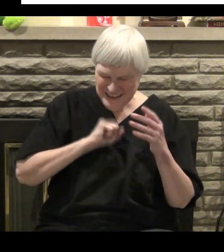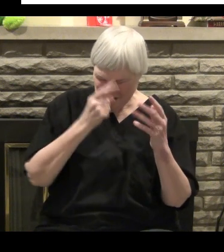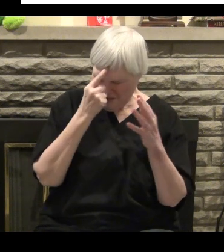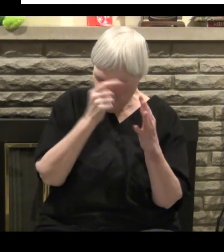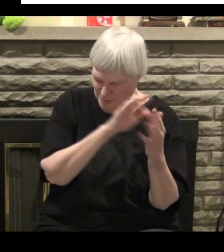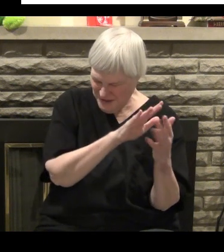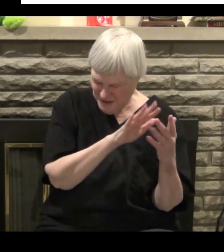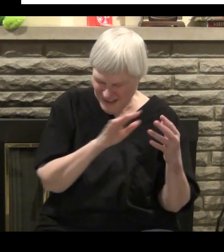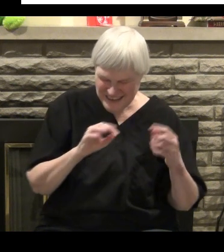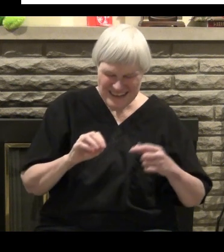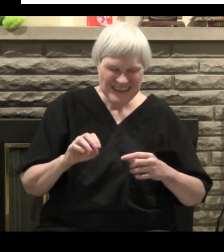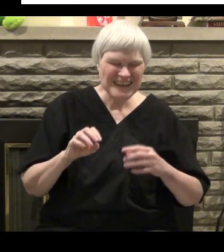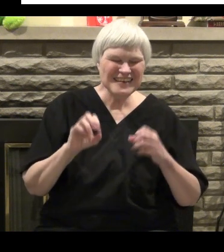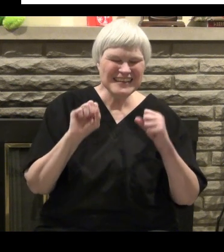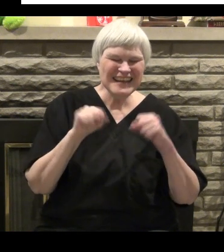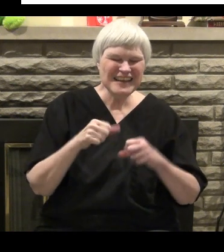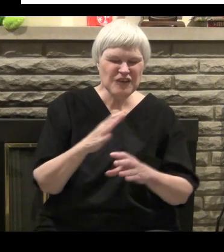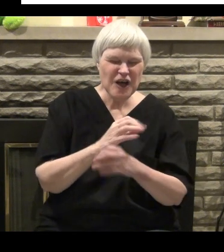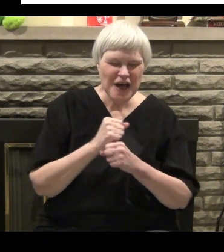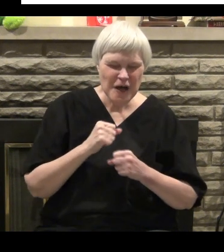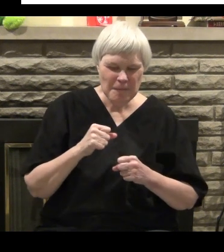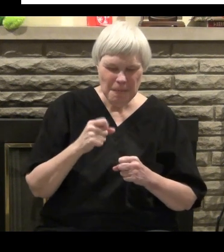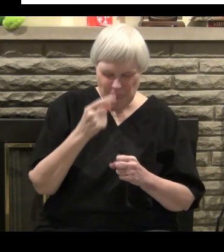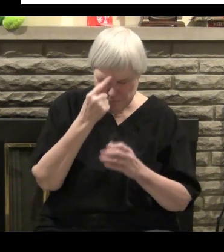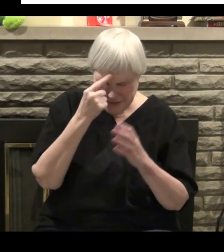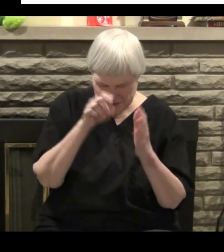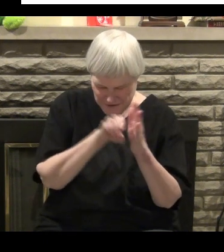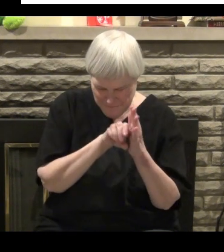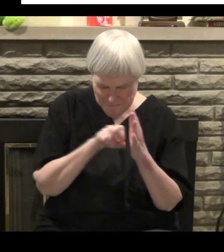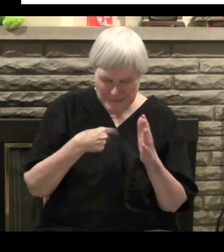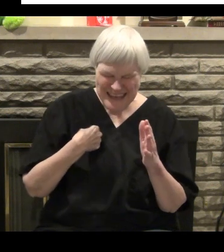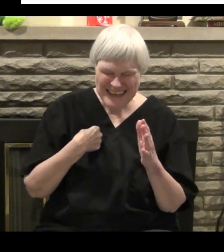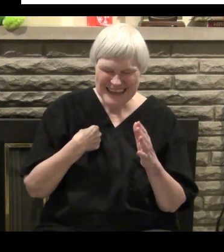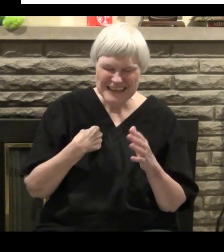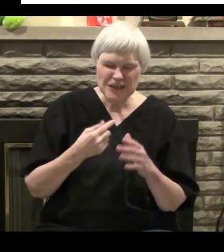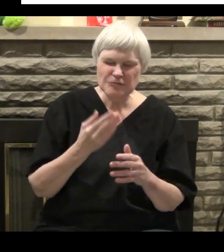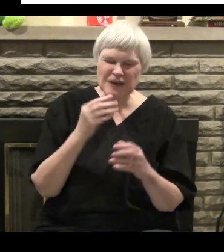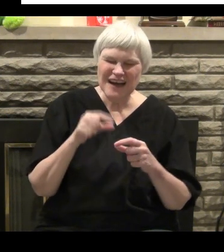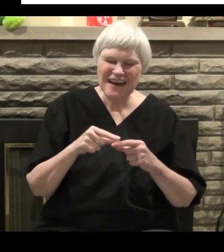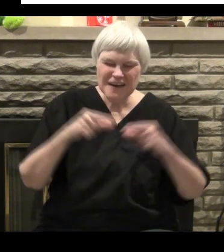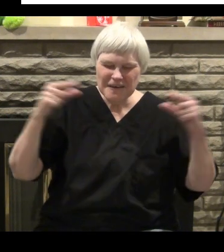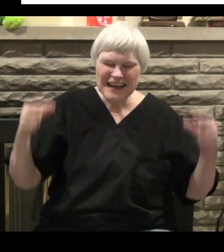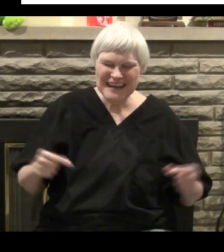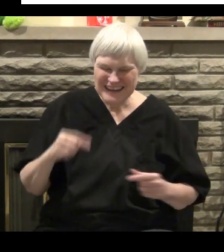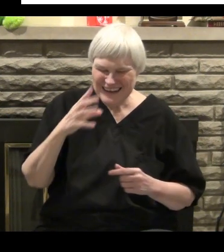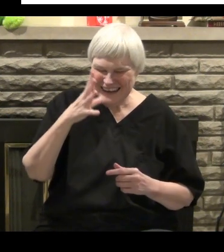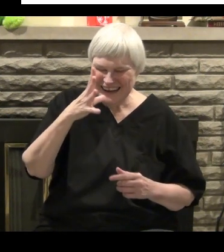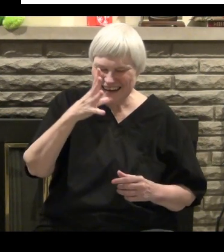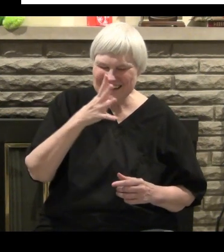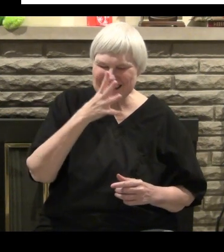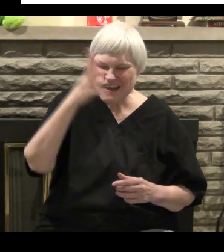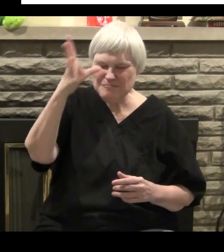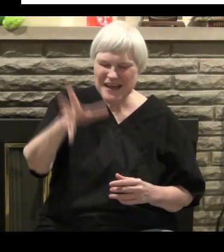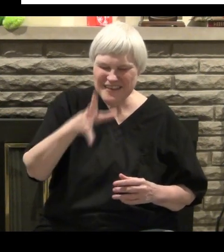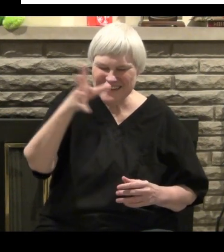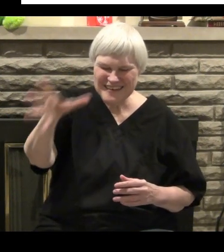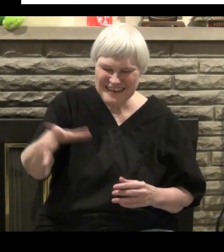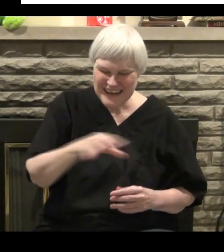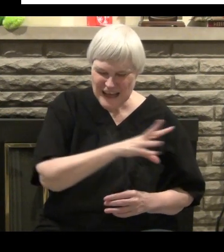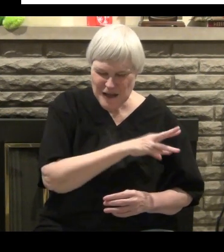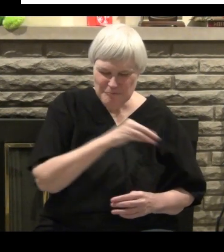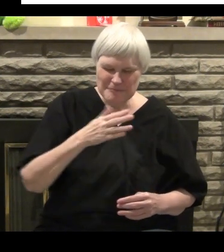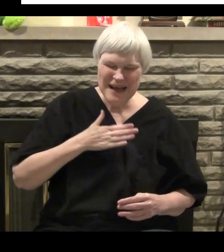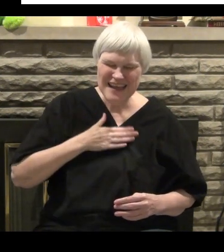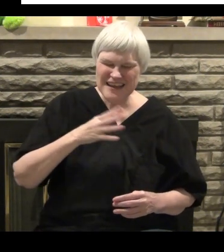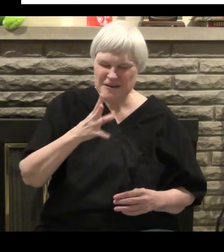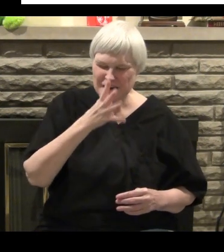I had one picture that I was hoping to be able to get because it had me sitting on my great-grandmother's lap. And so it was myself, my